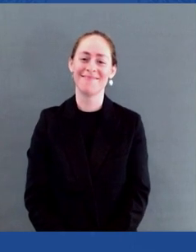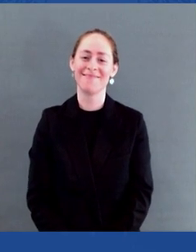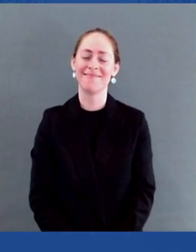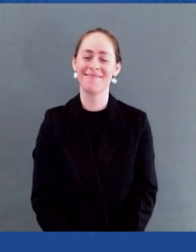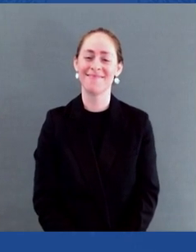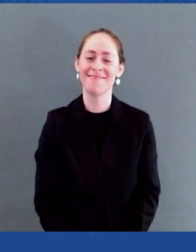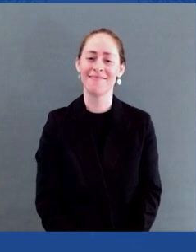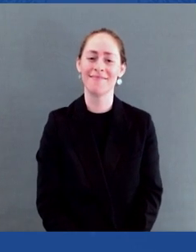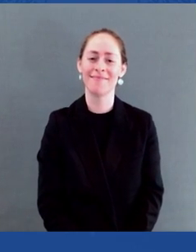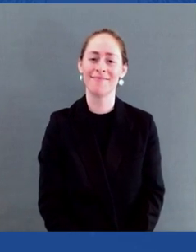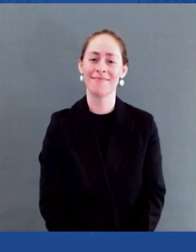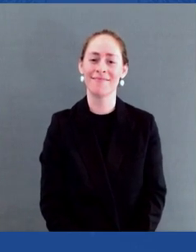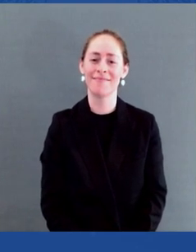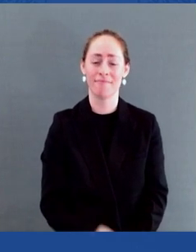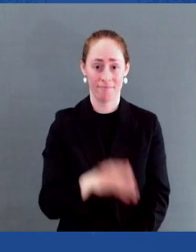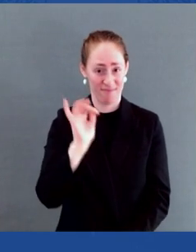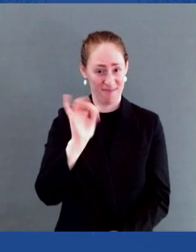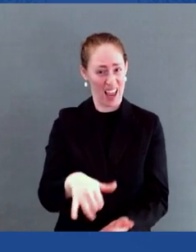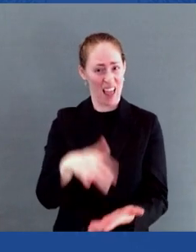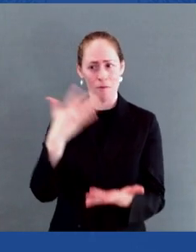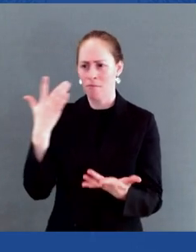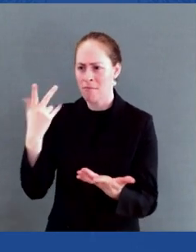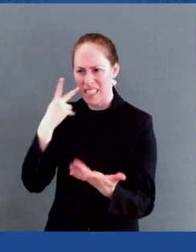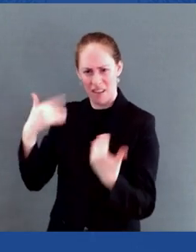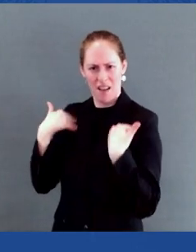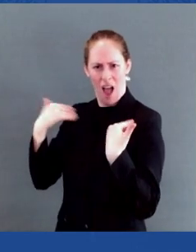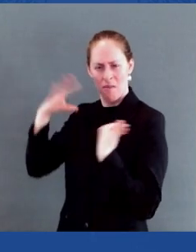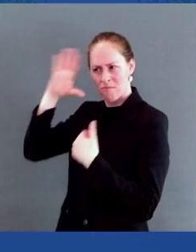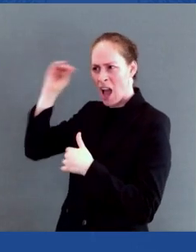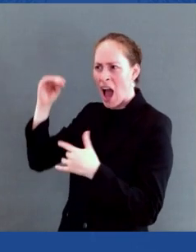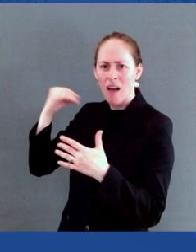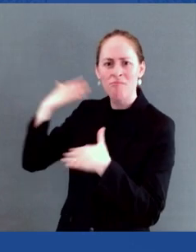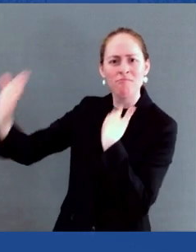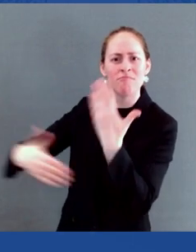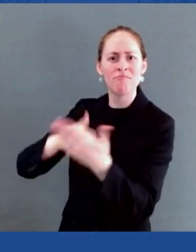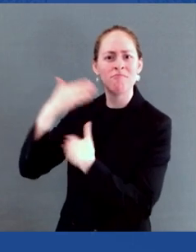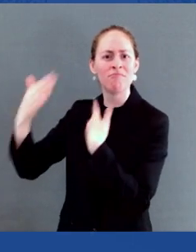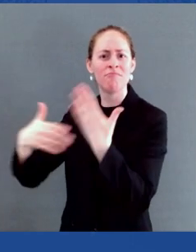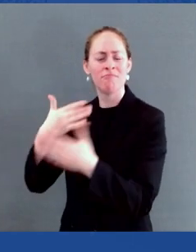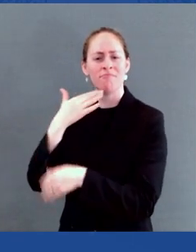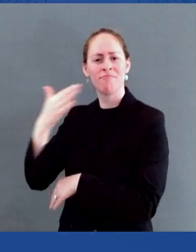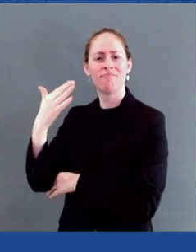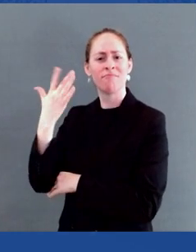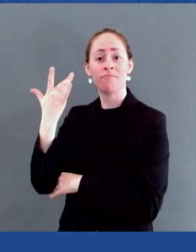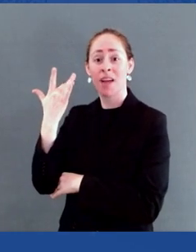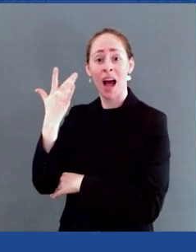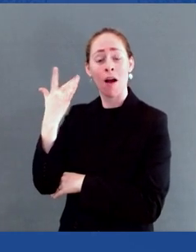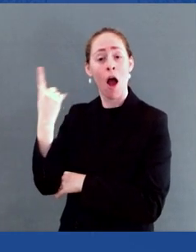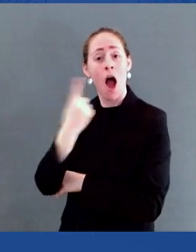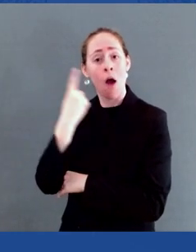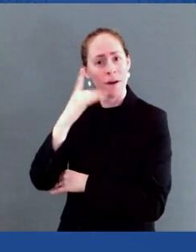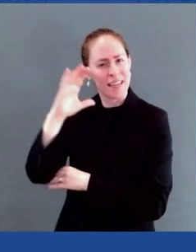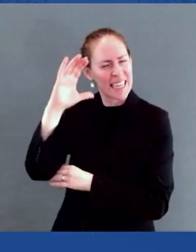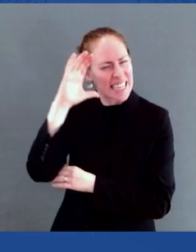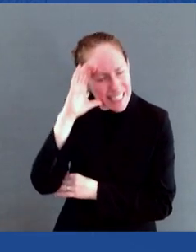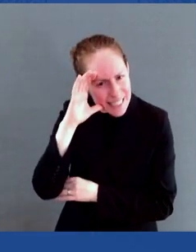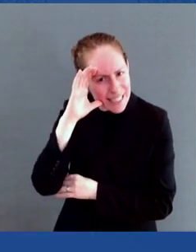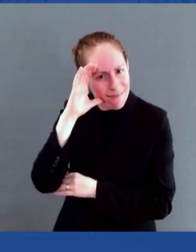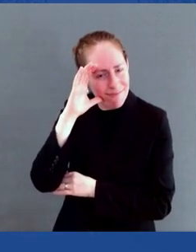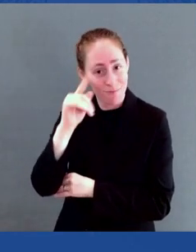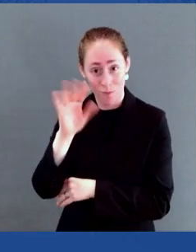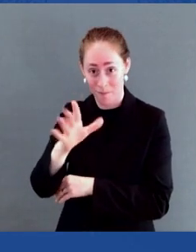lesson my mother always tells me. Listen to your mom. Thank you. Thank you. You deserve a great deal of credit. Thank you.